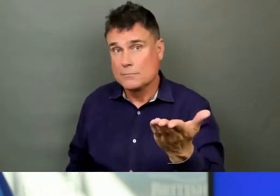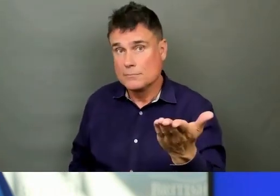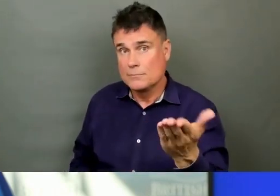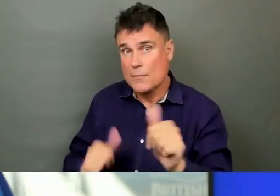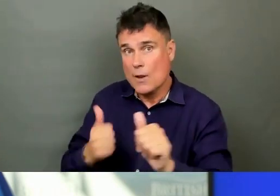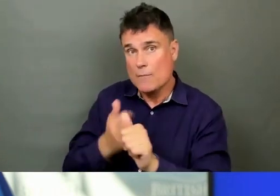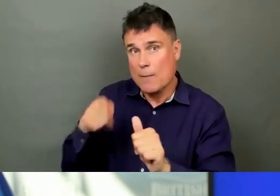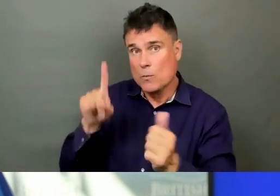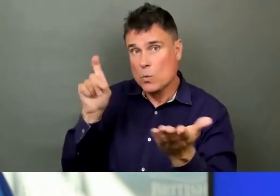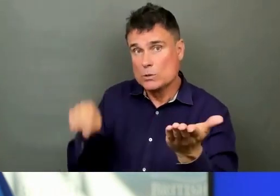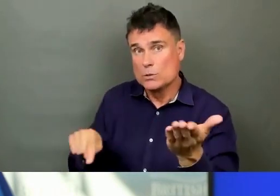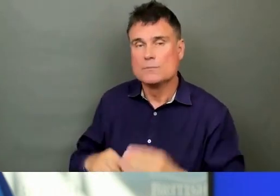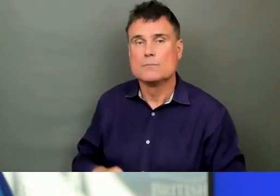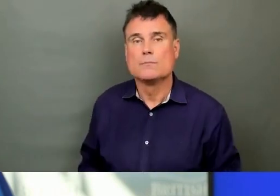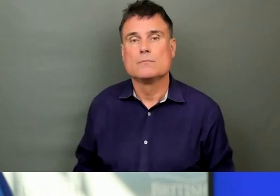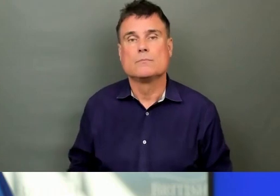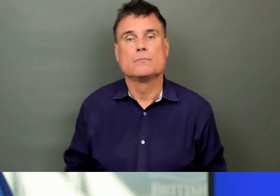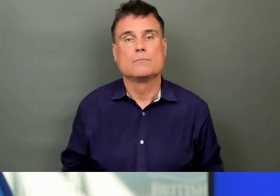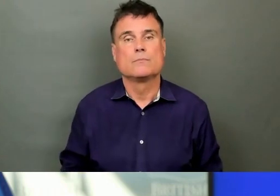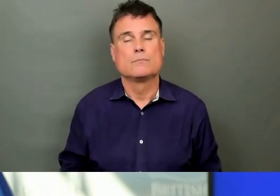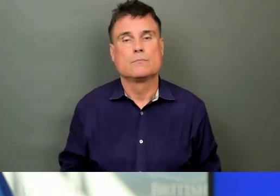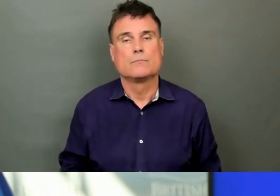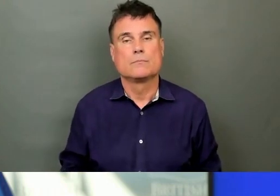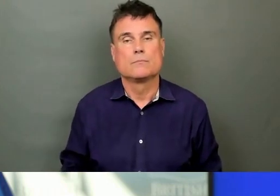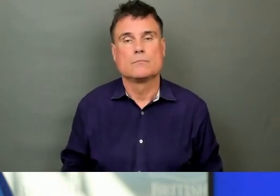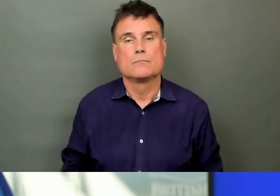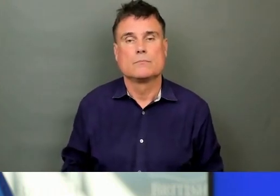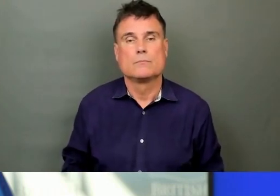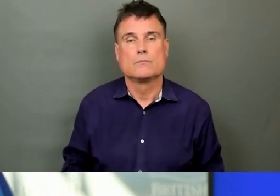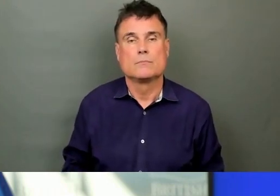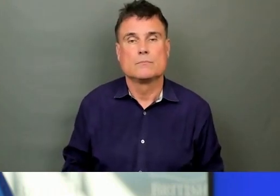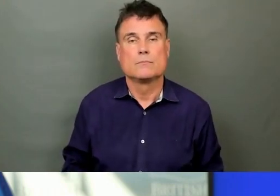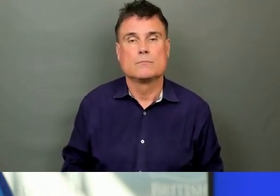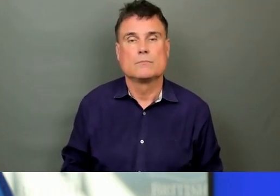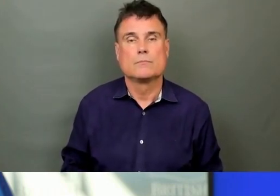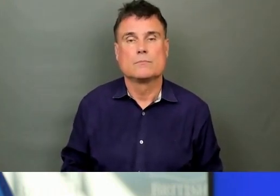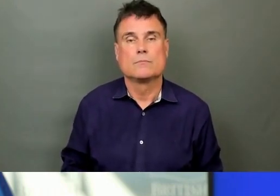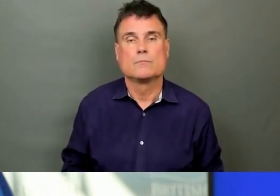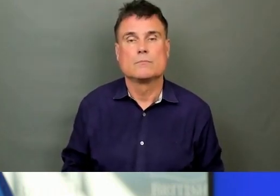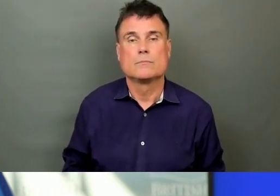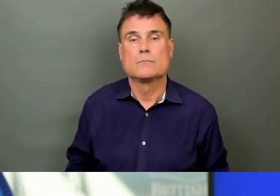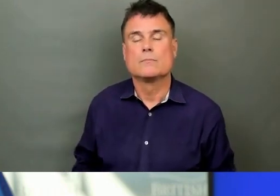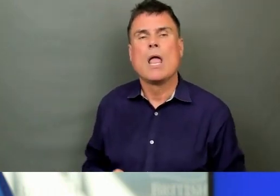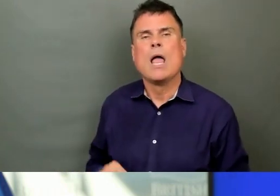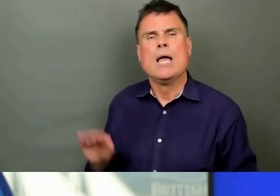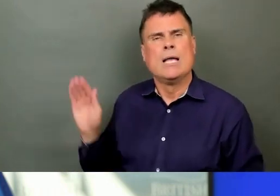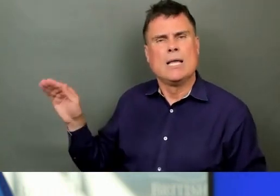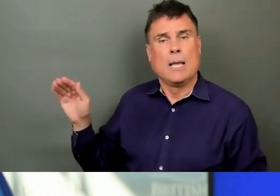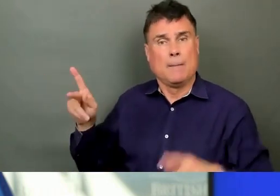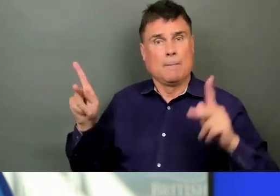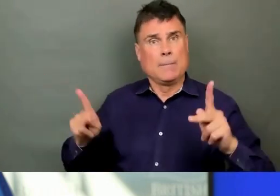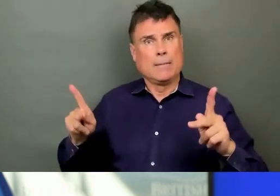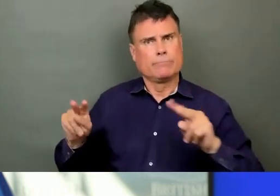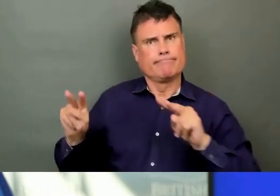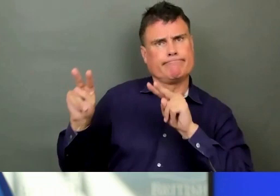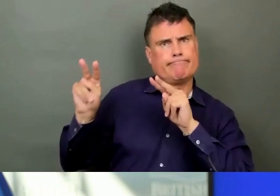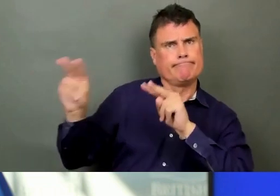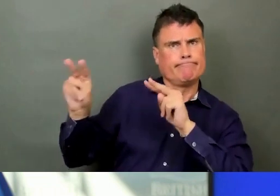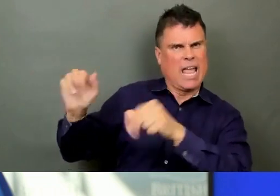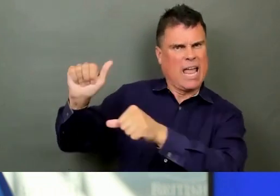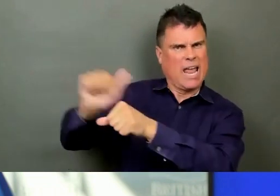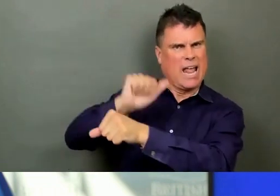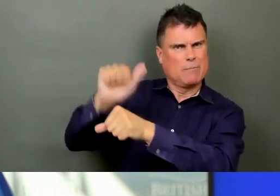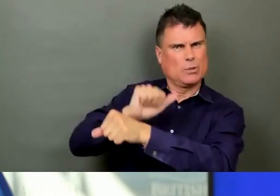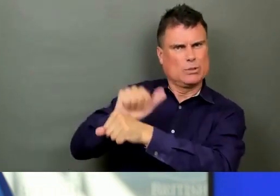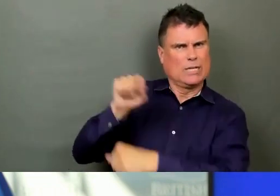not going to have to isolate as of the 16th. By the 31st, they're only testing in high-risk situations, and they're not doing contact tracing